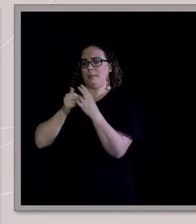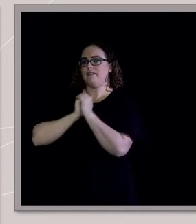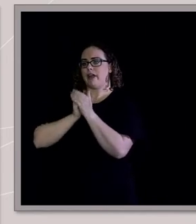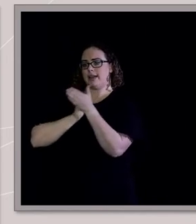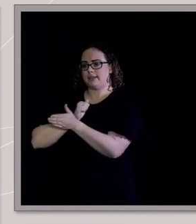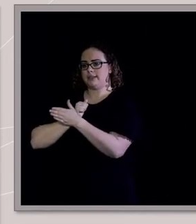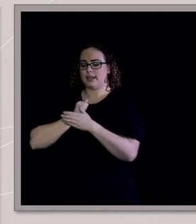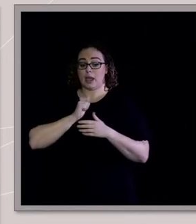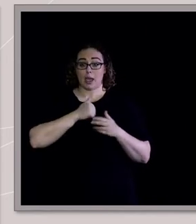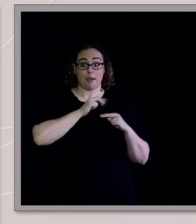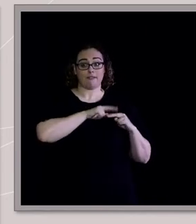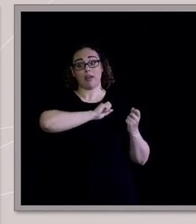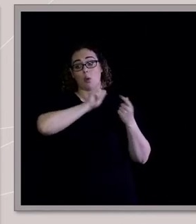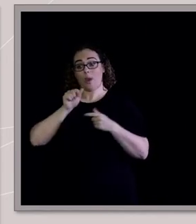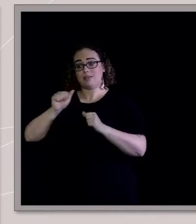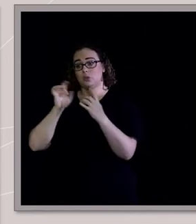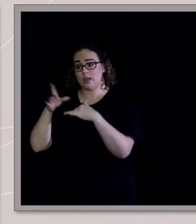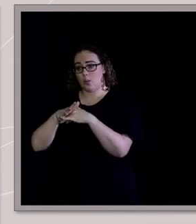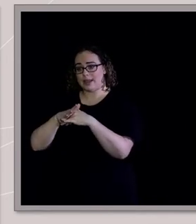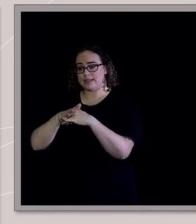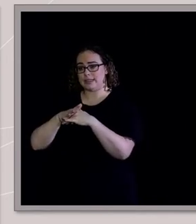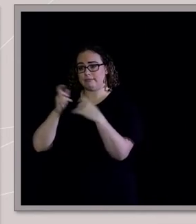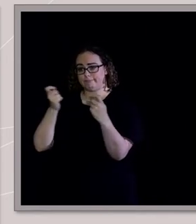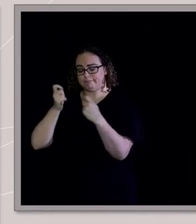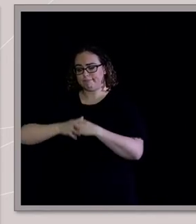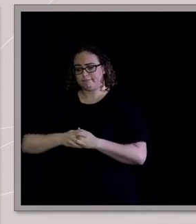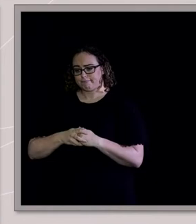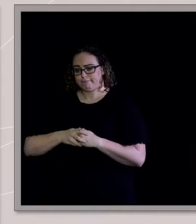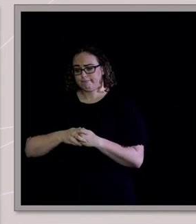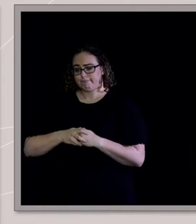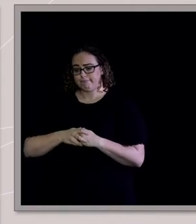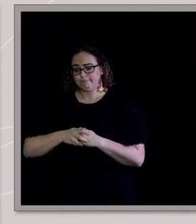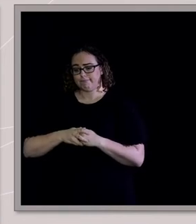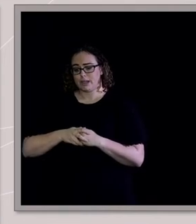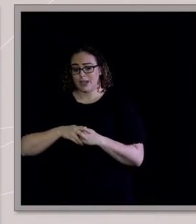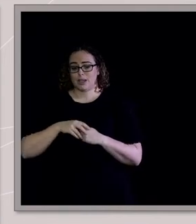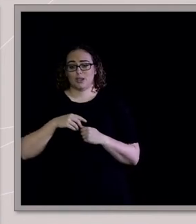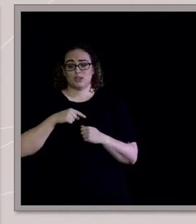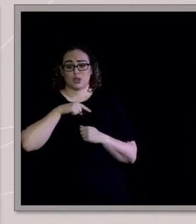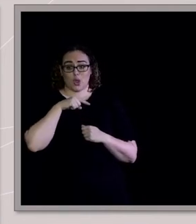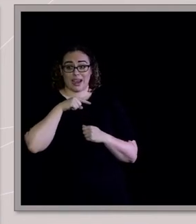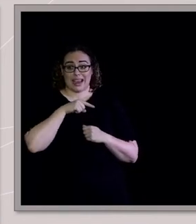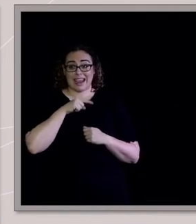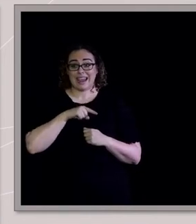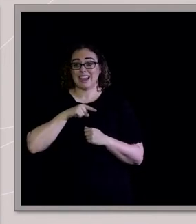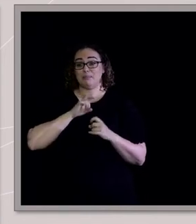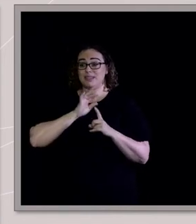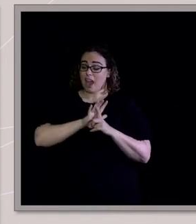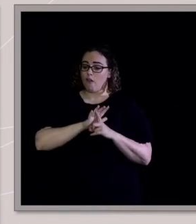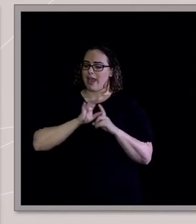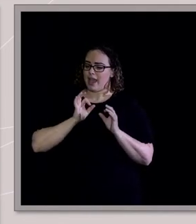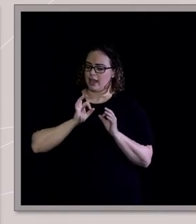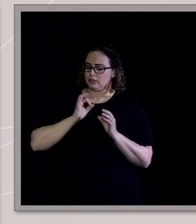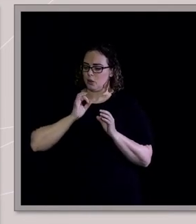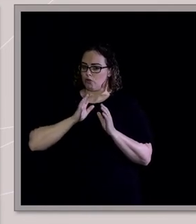to go to this wedding but I can't justify not going. And that was the final straw. He'd been pushing against the edges for too long. And so one by